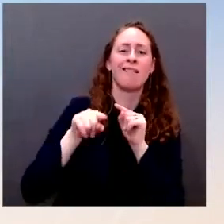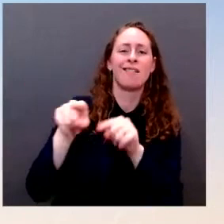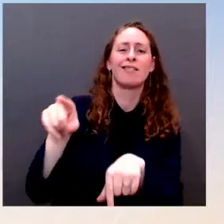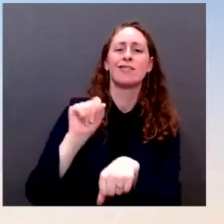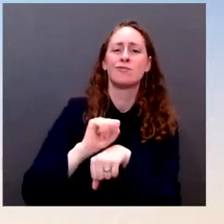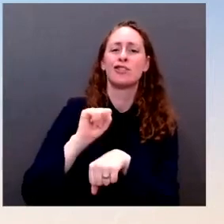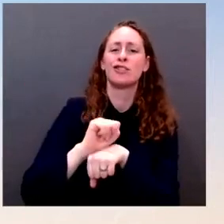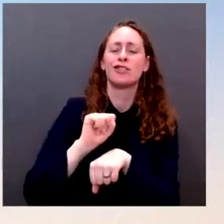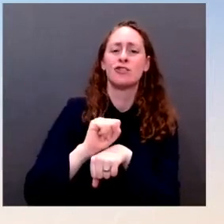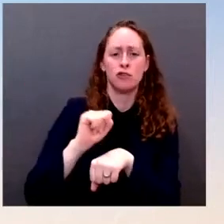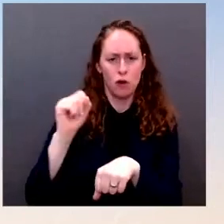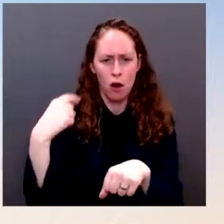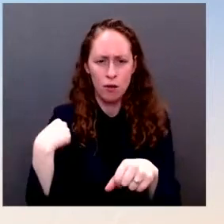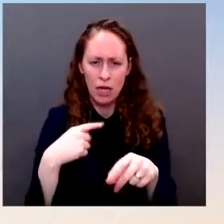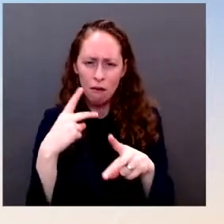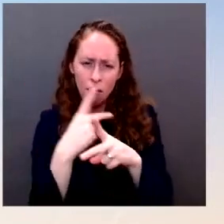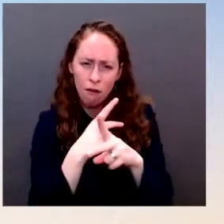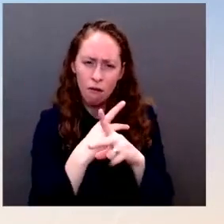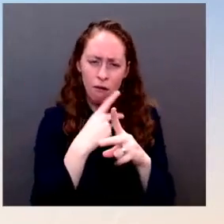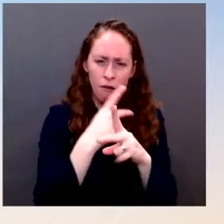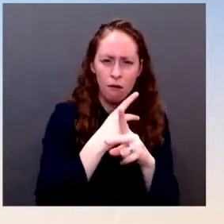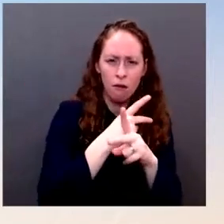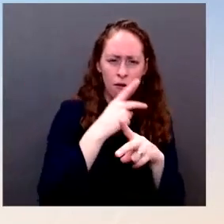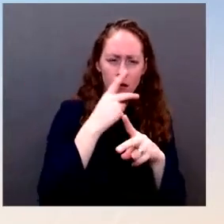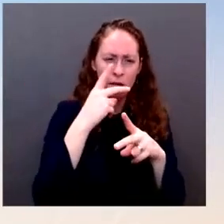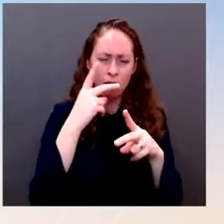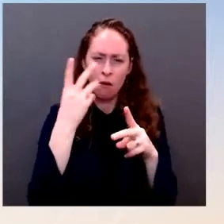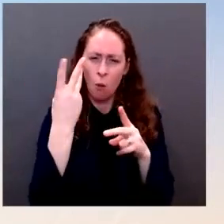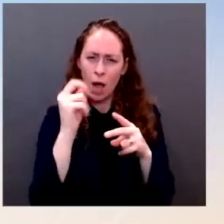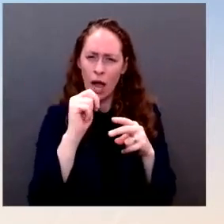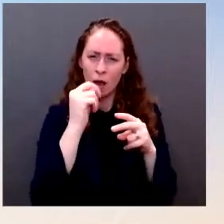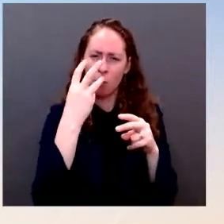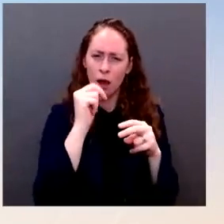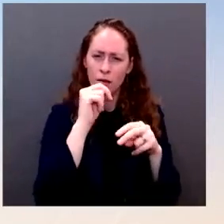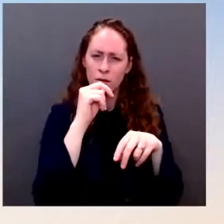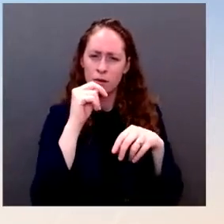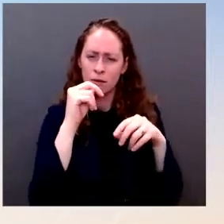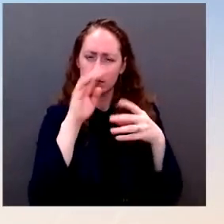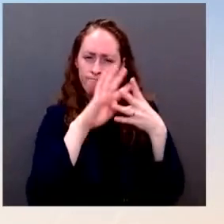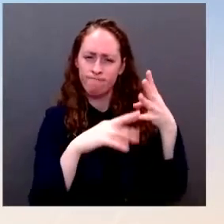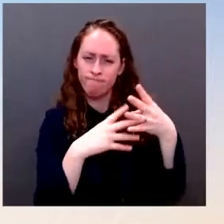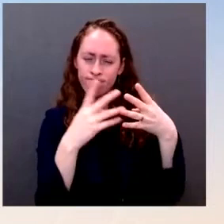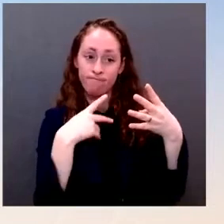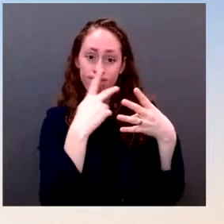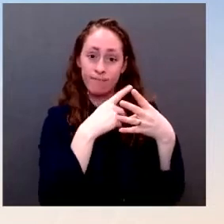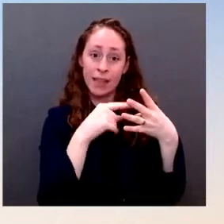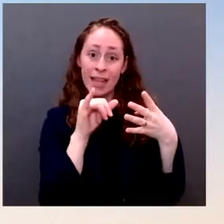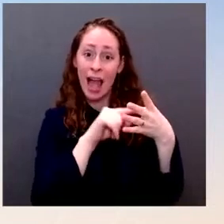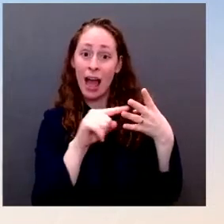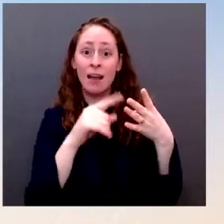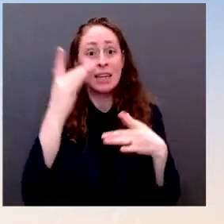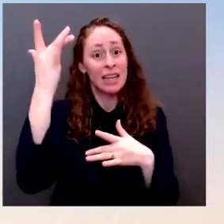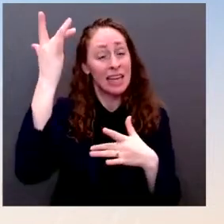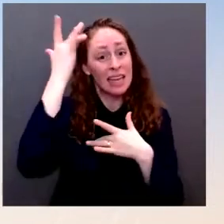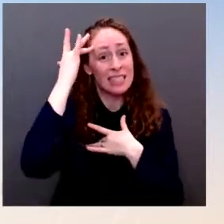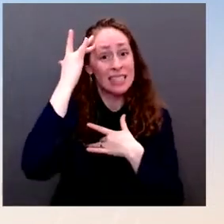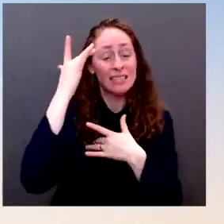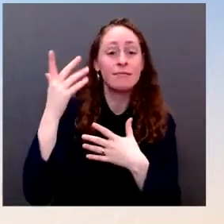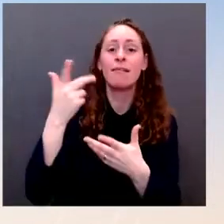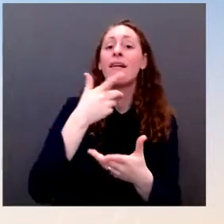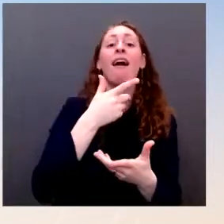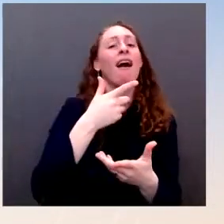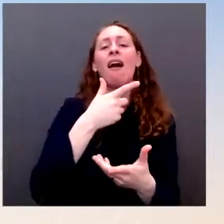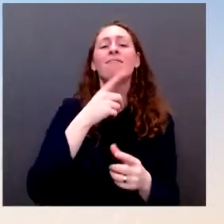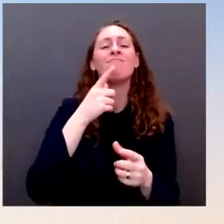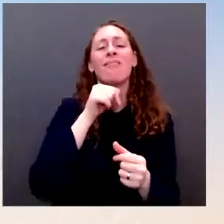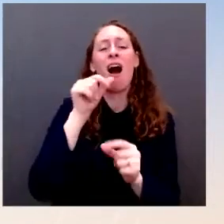So some of these people who were sick were not- would not have been counted in these job numbers. And that was a fact we just wanted